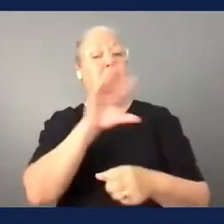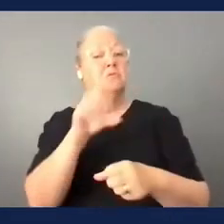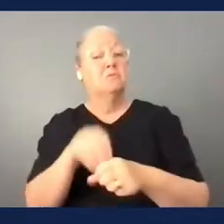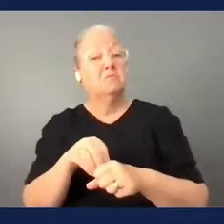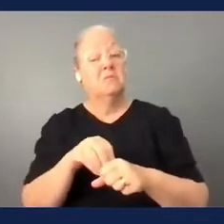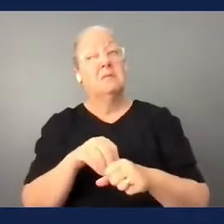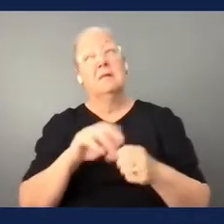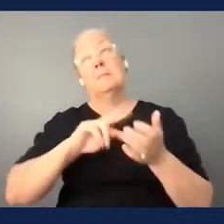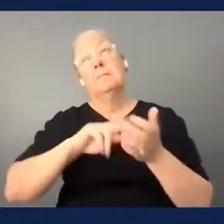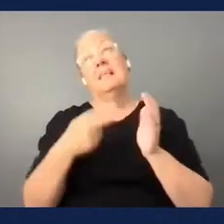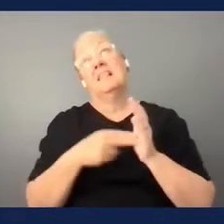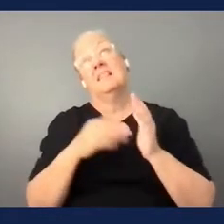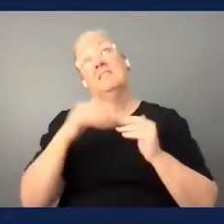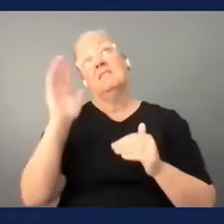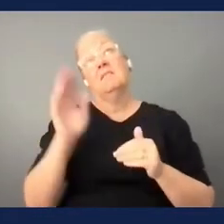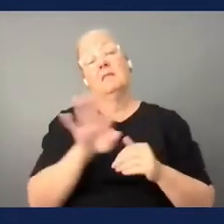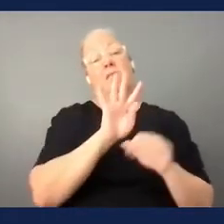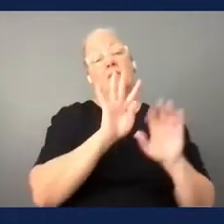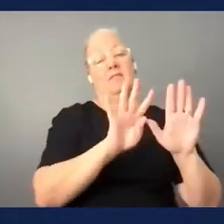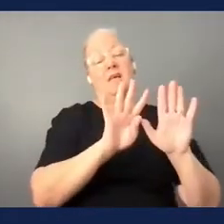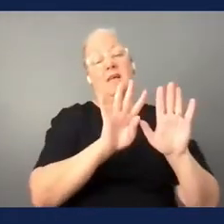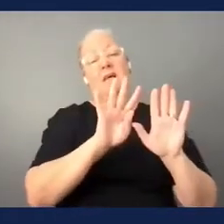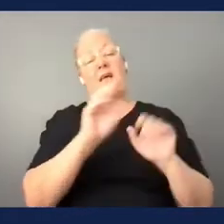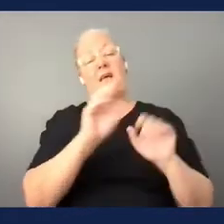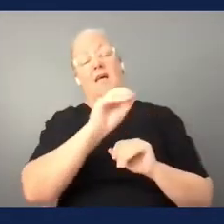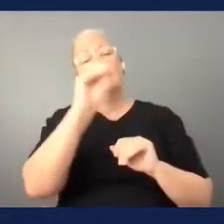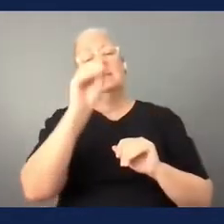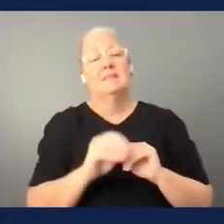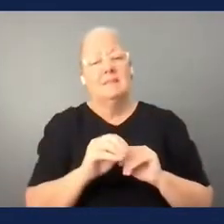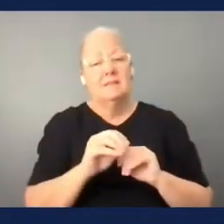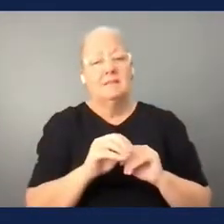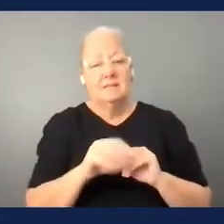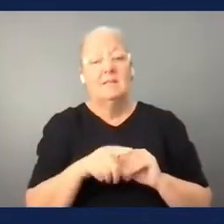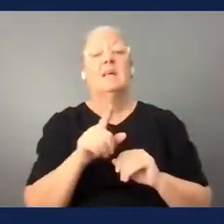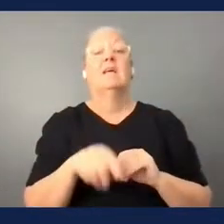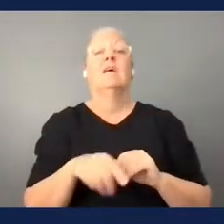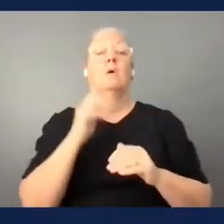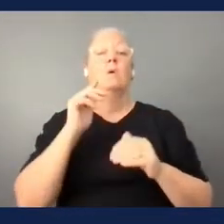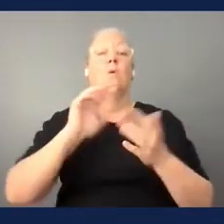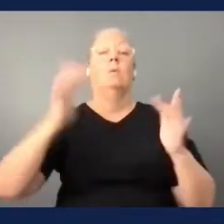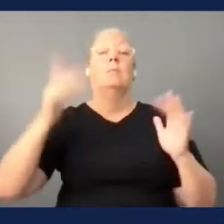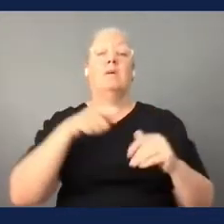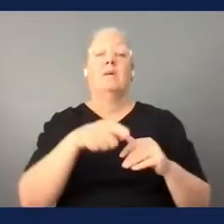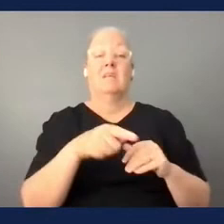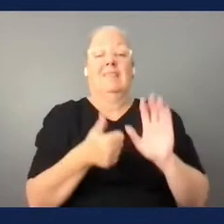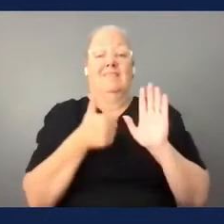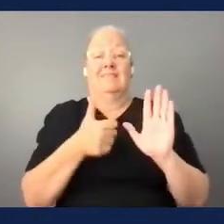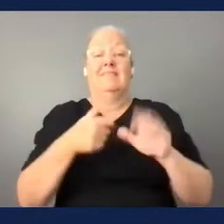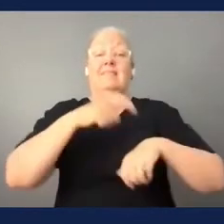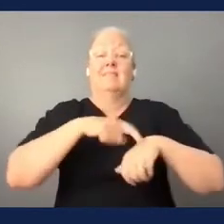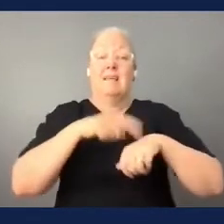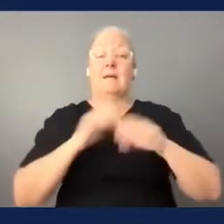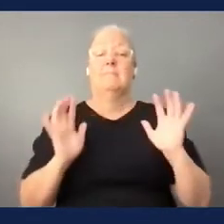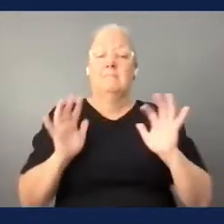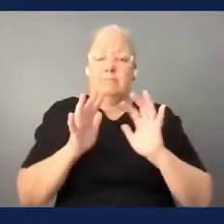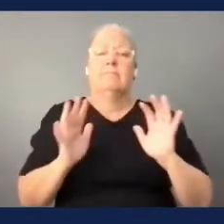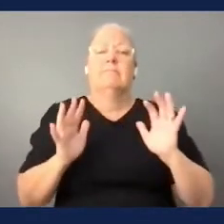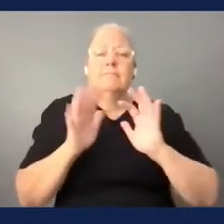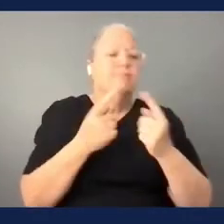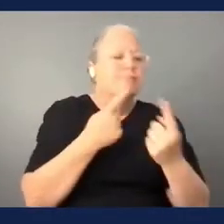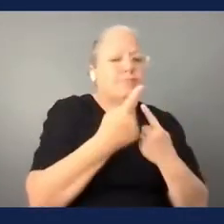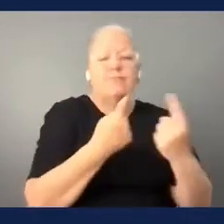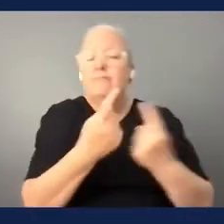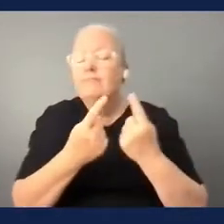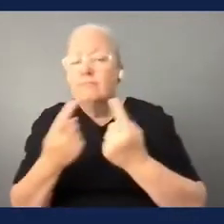there were six online development workshops where 12 types of para football were promoted and covered and there were many representatives from football associations